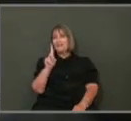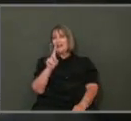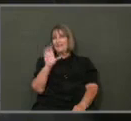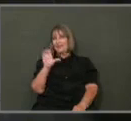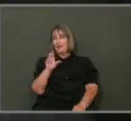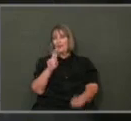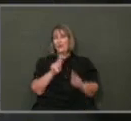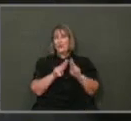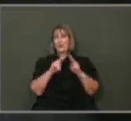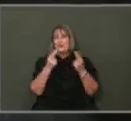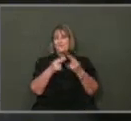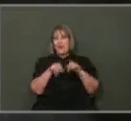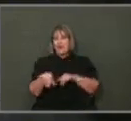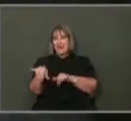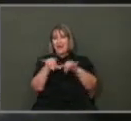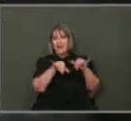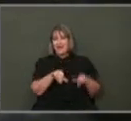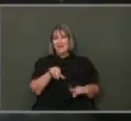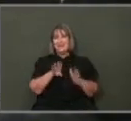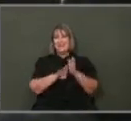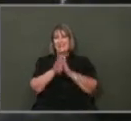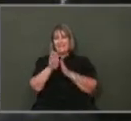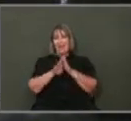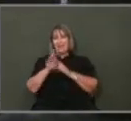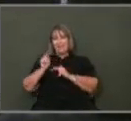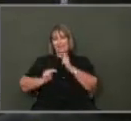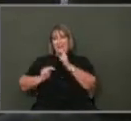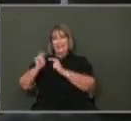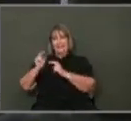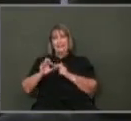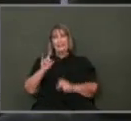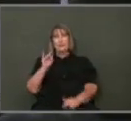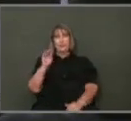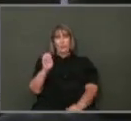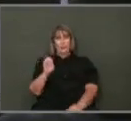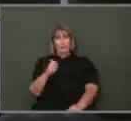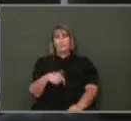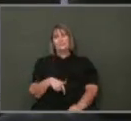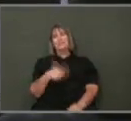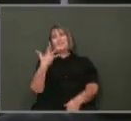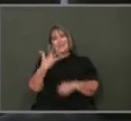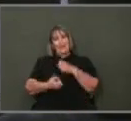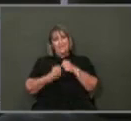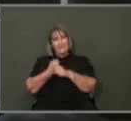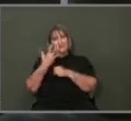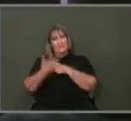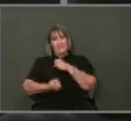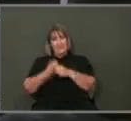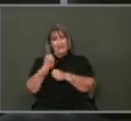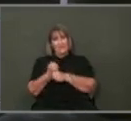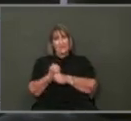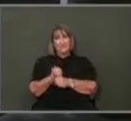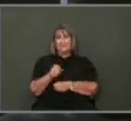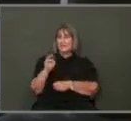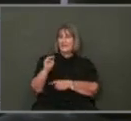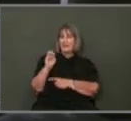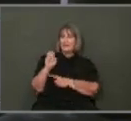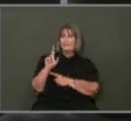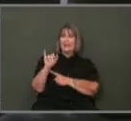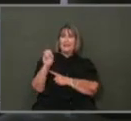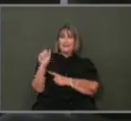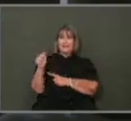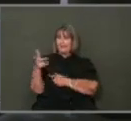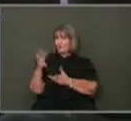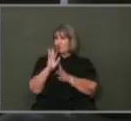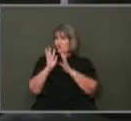and the council will be debating that later on in the fall. Melissa Ramirez from Development Services. Melissa, do you want to talk